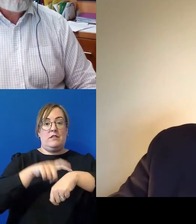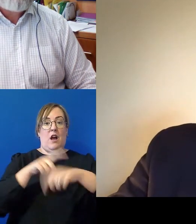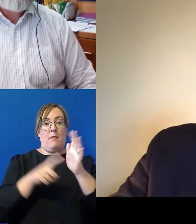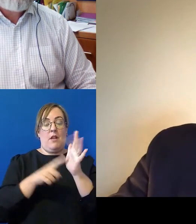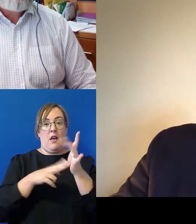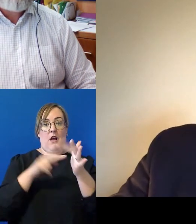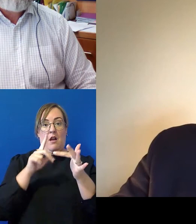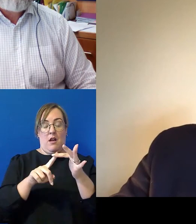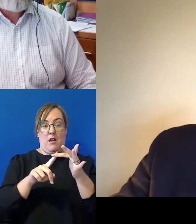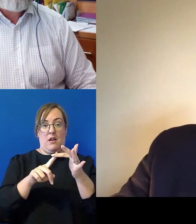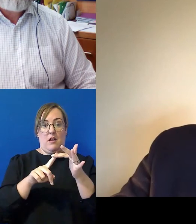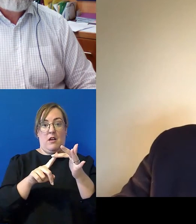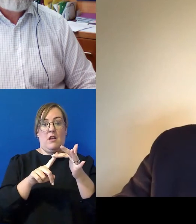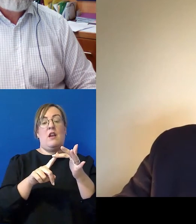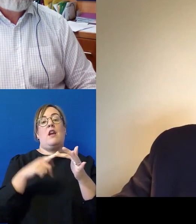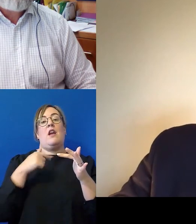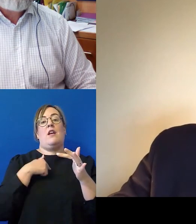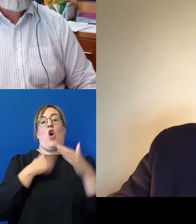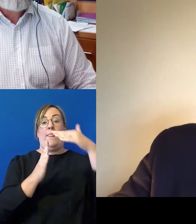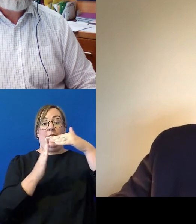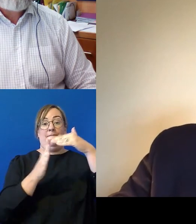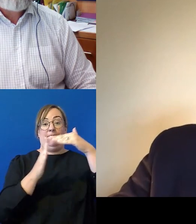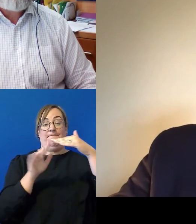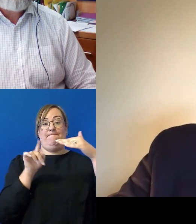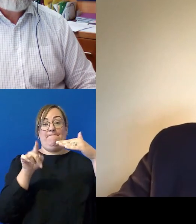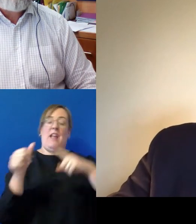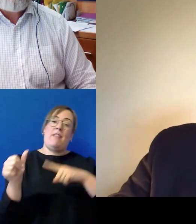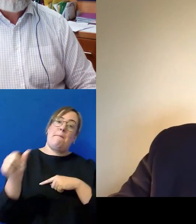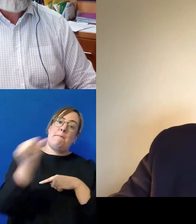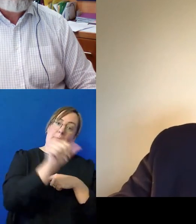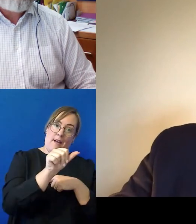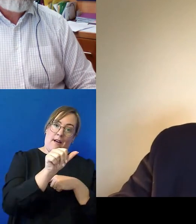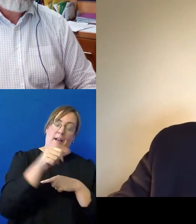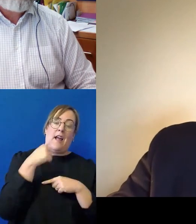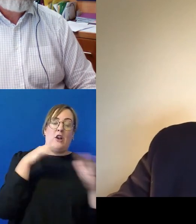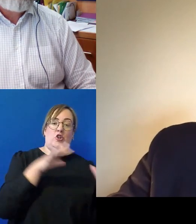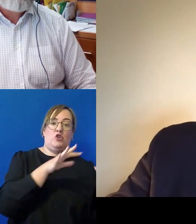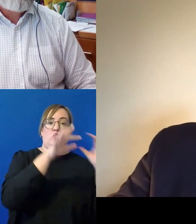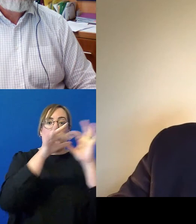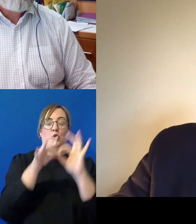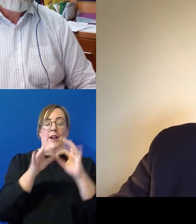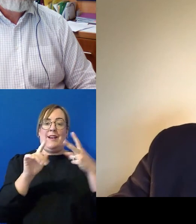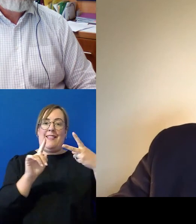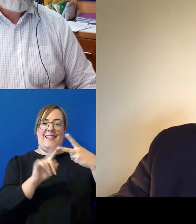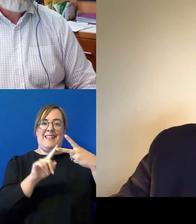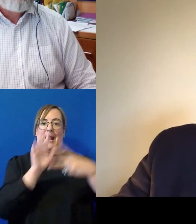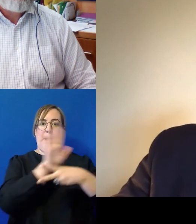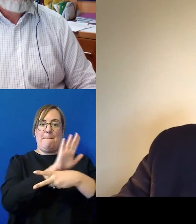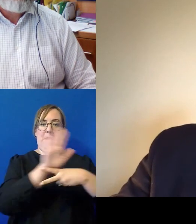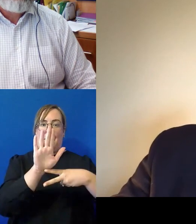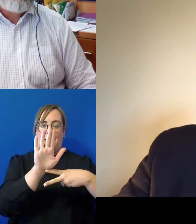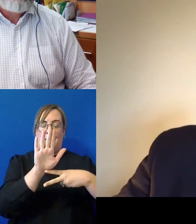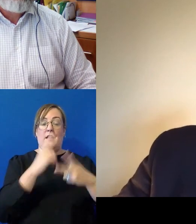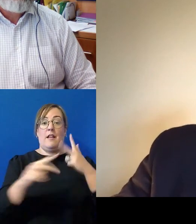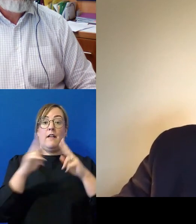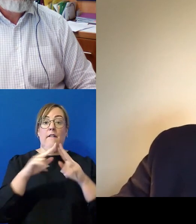back to timeline that magic button and then join the next panel session if you have any difficulties of